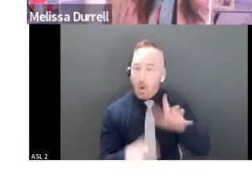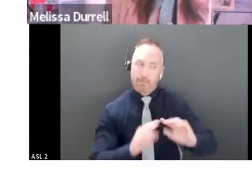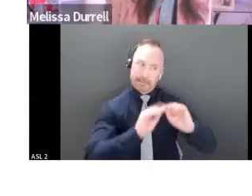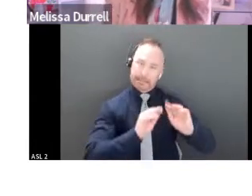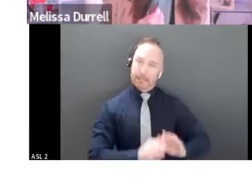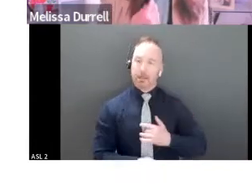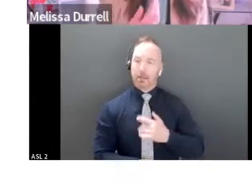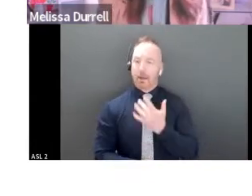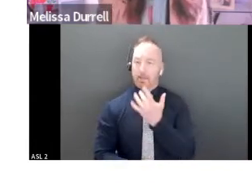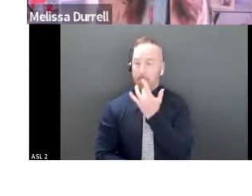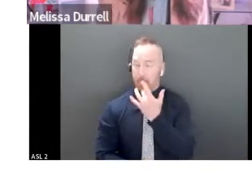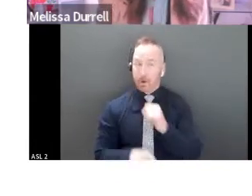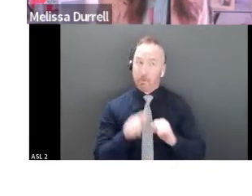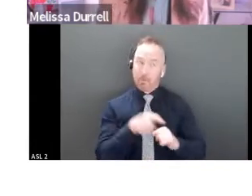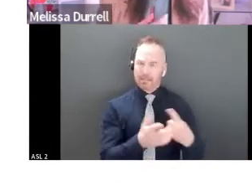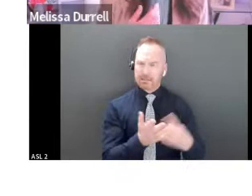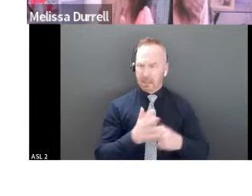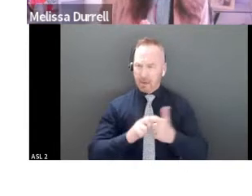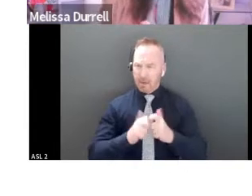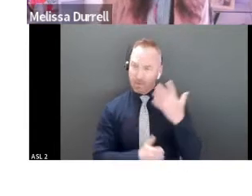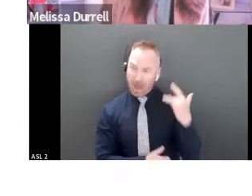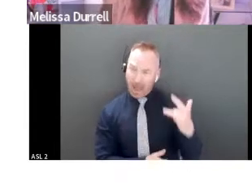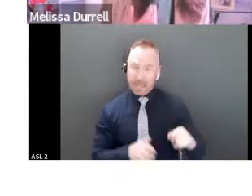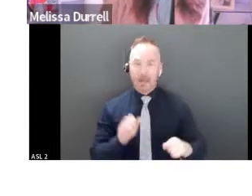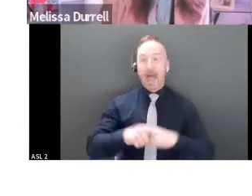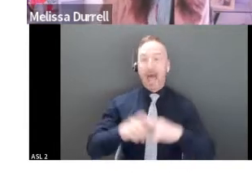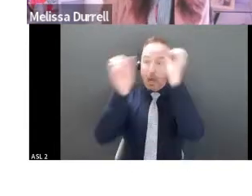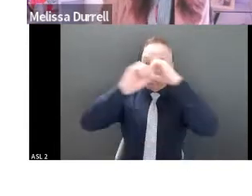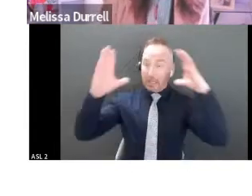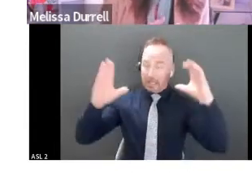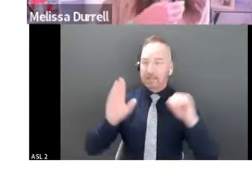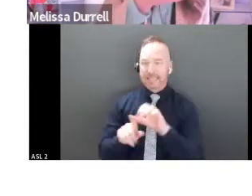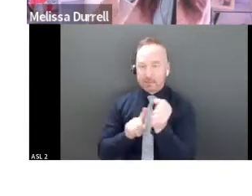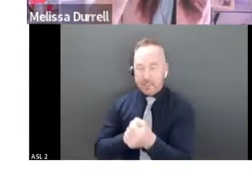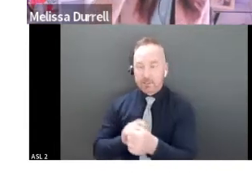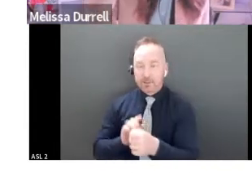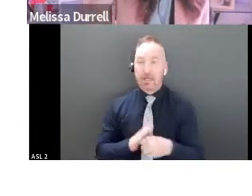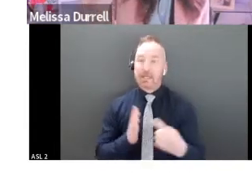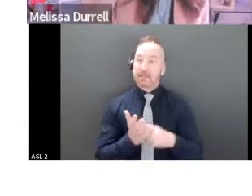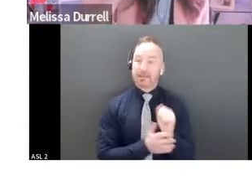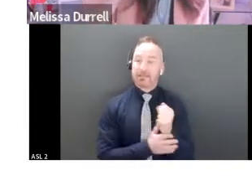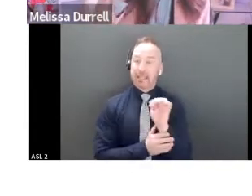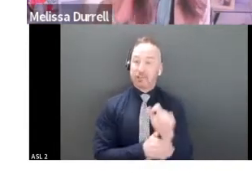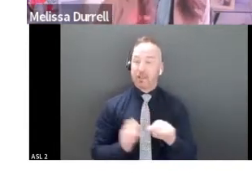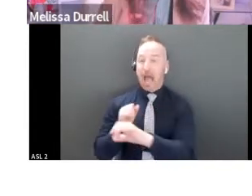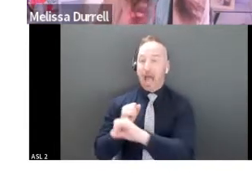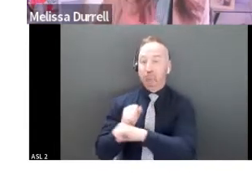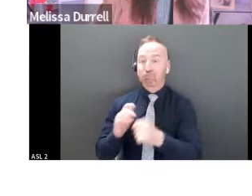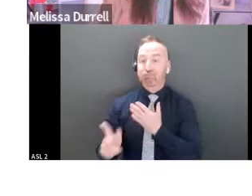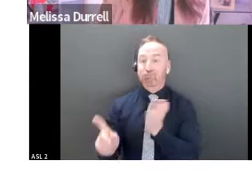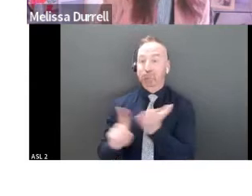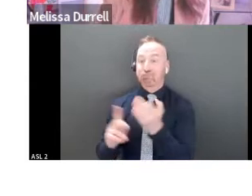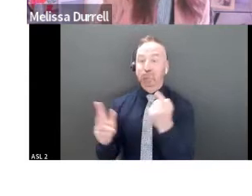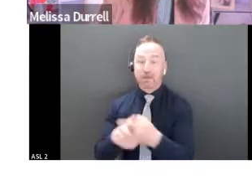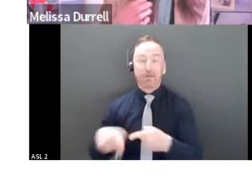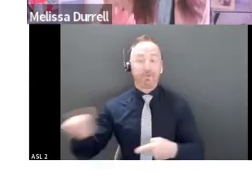Like, give me some context. Sometimes when you're pitching to an angel, they are not, they don't know your industry. I was pitch coaching, uh, a company recently,